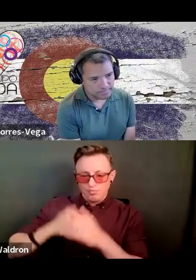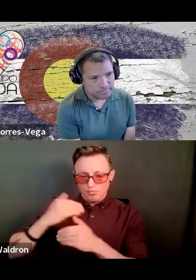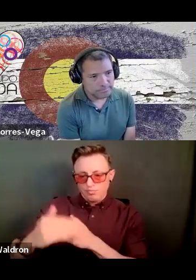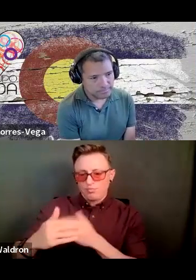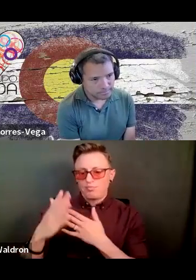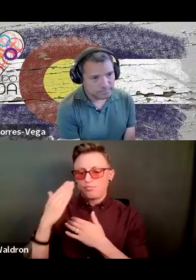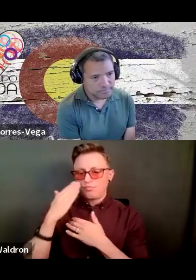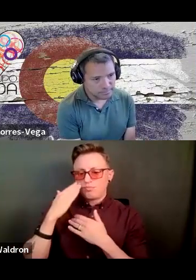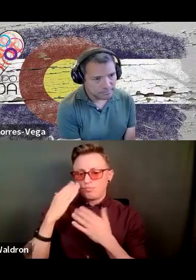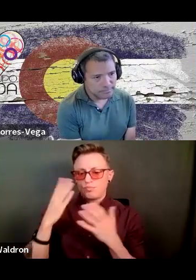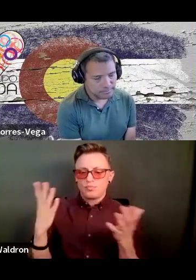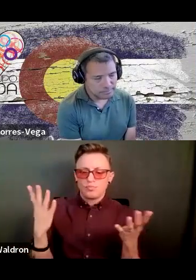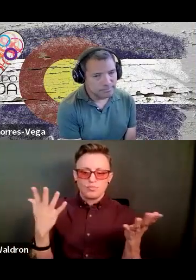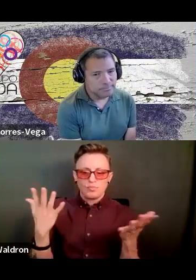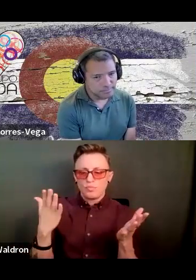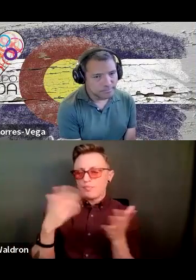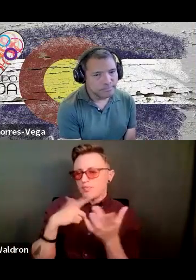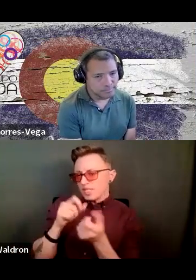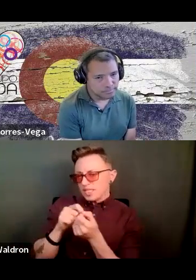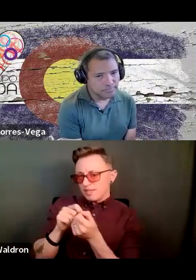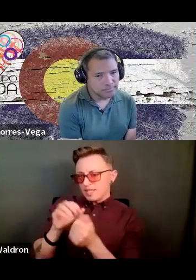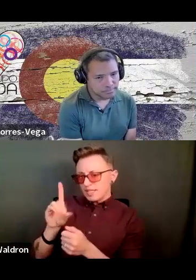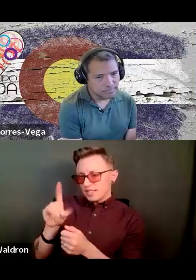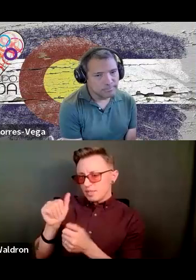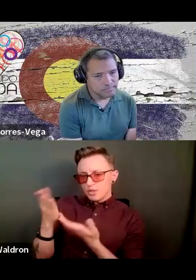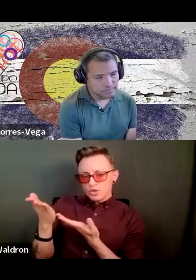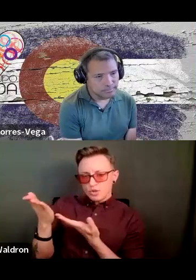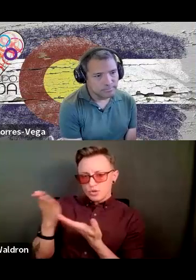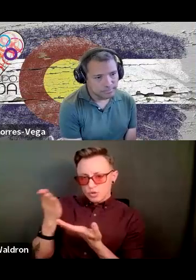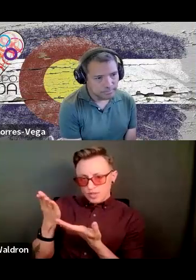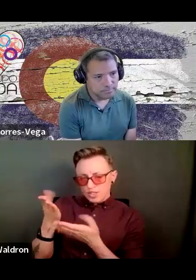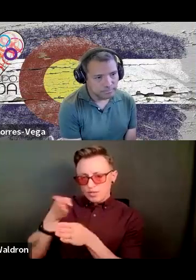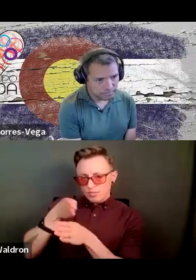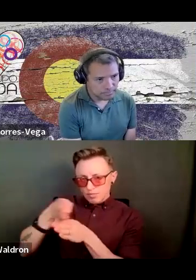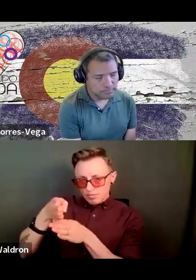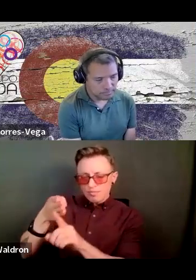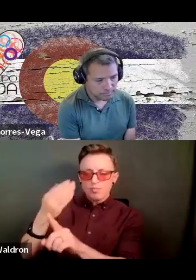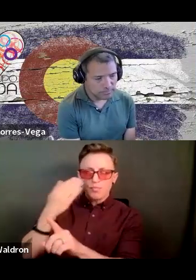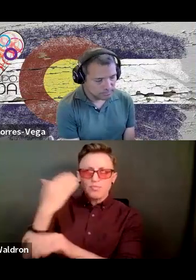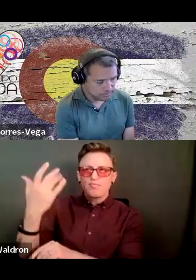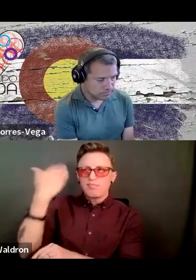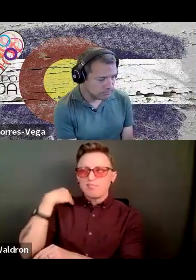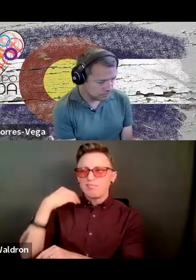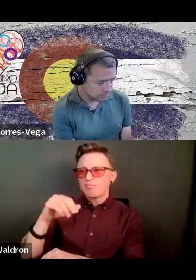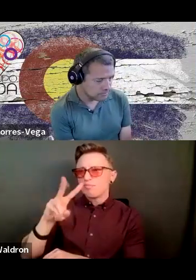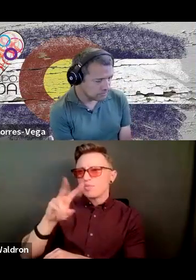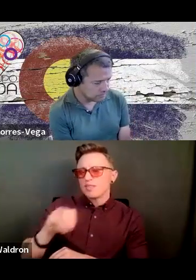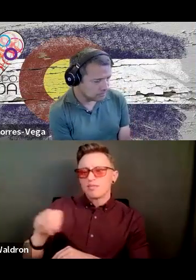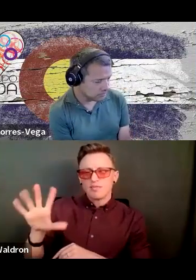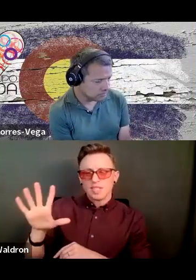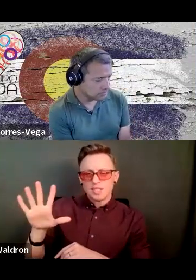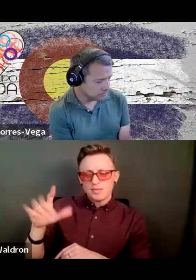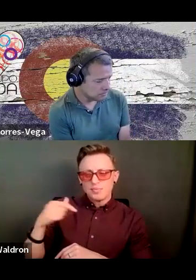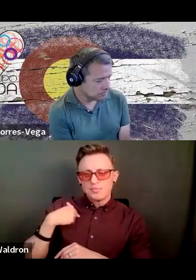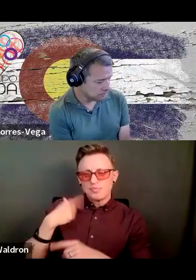a disability service profession, back in 2005, I was working there in